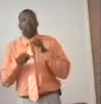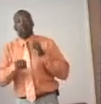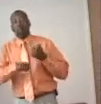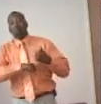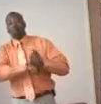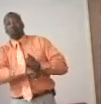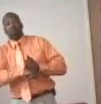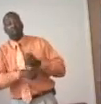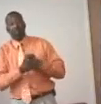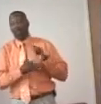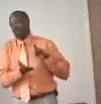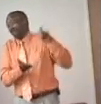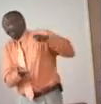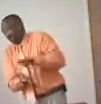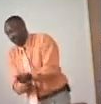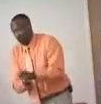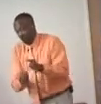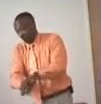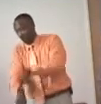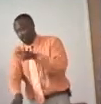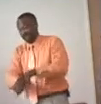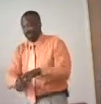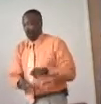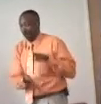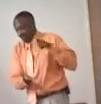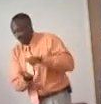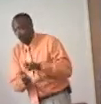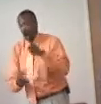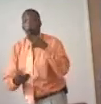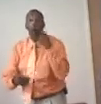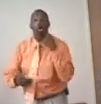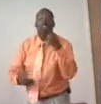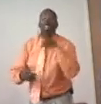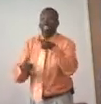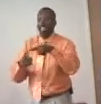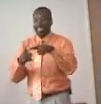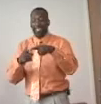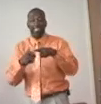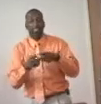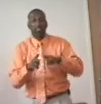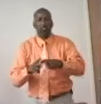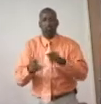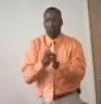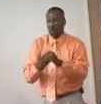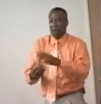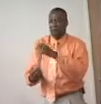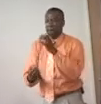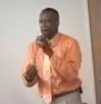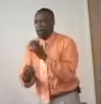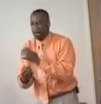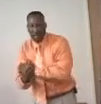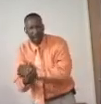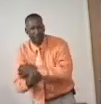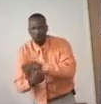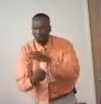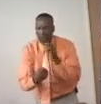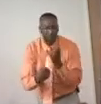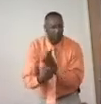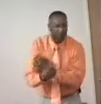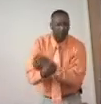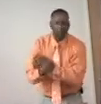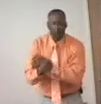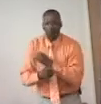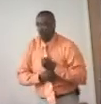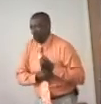I'll just blame it on a jet lag. Two ears, one mouth. Then he goes into this powerful, powerful